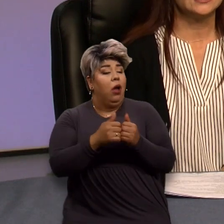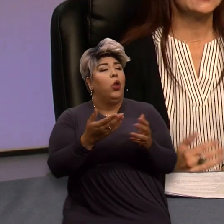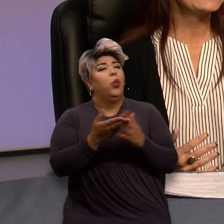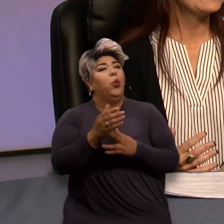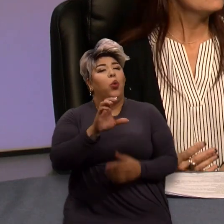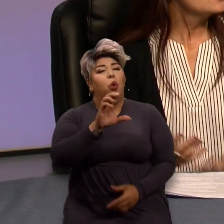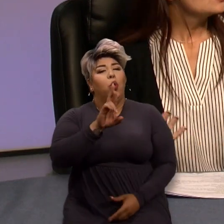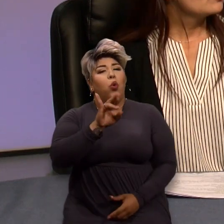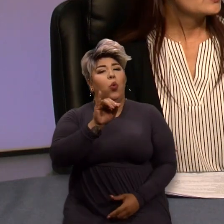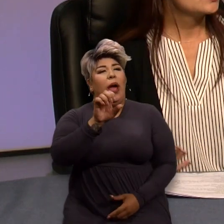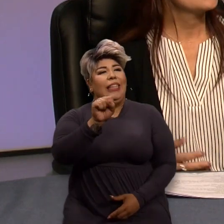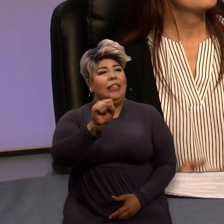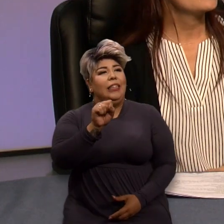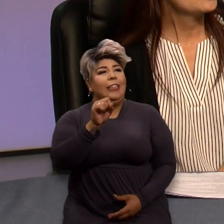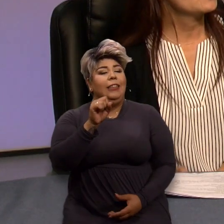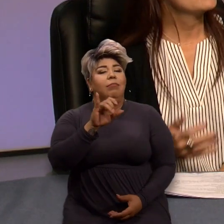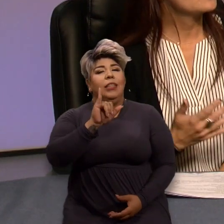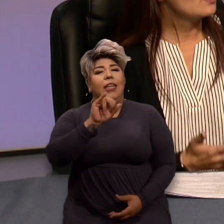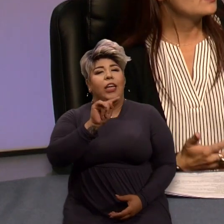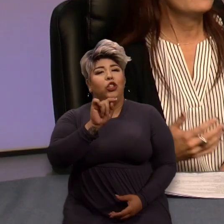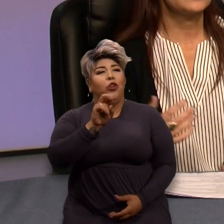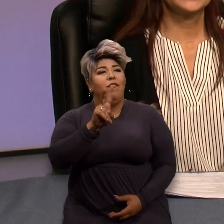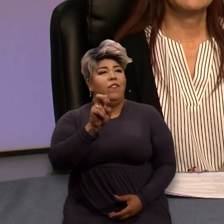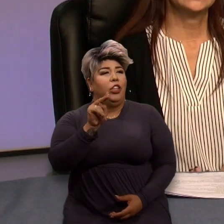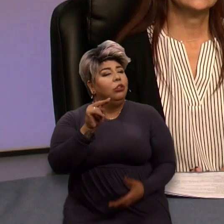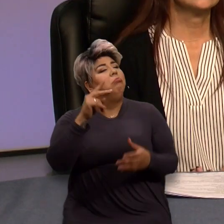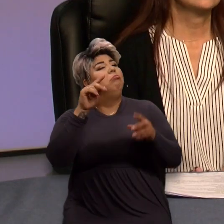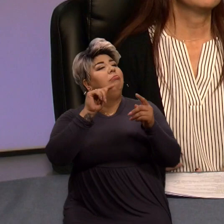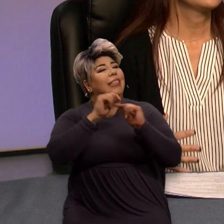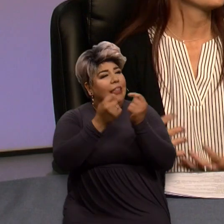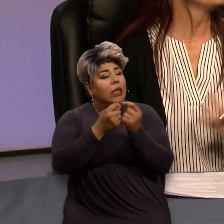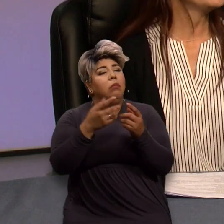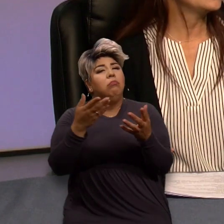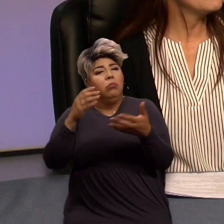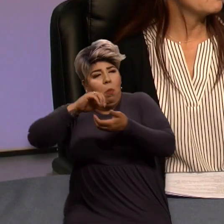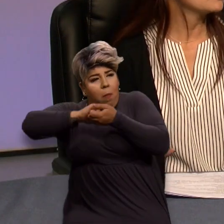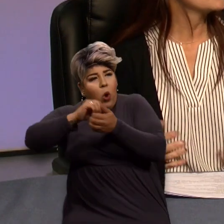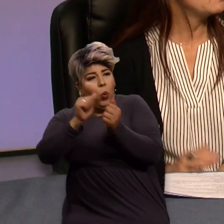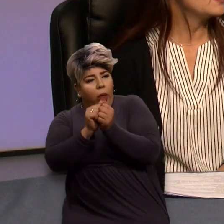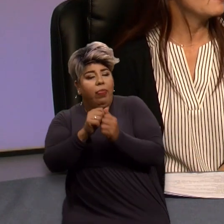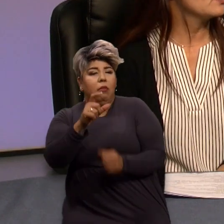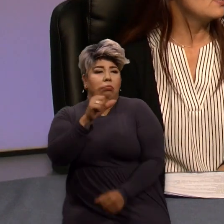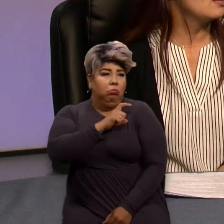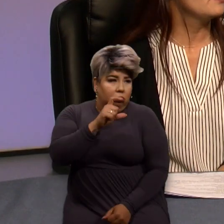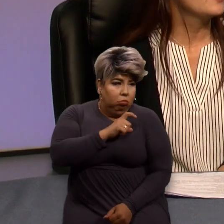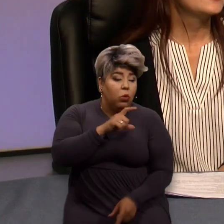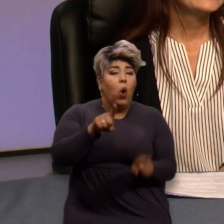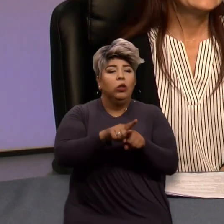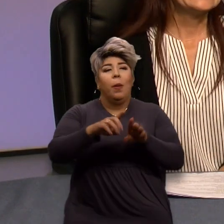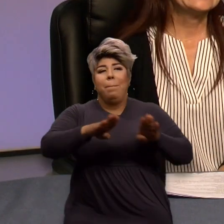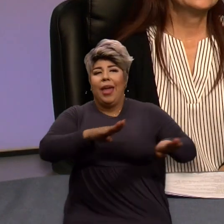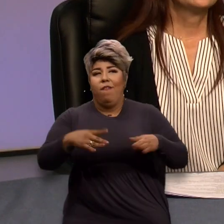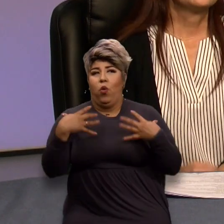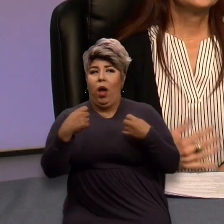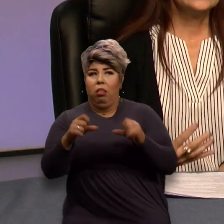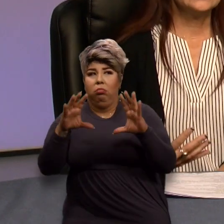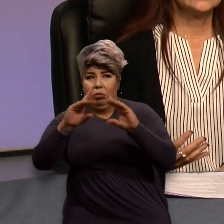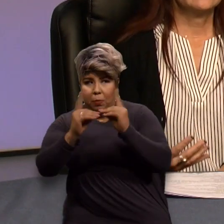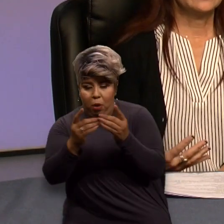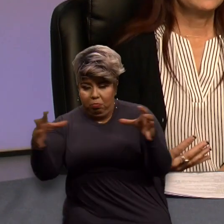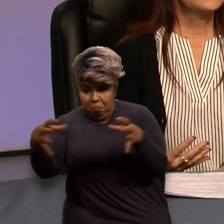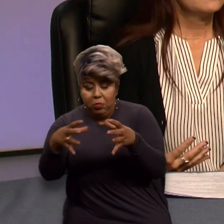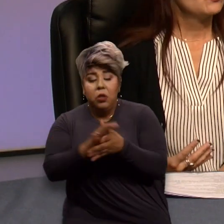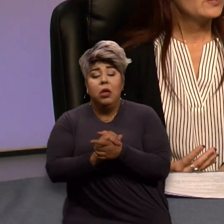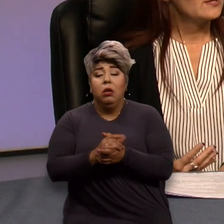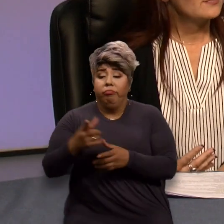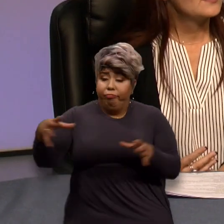team, which is in partnership with law enforcement, other community members, and behavioral health. And really,